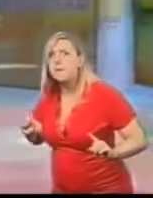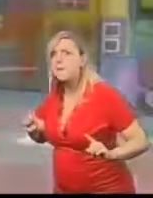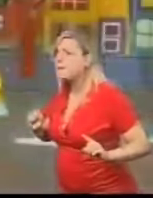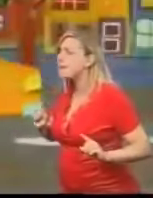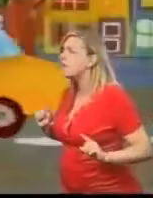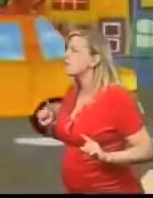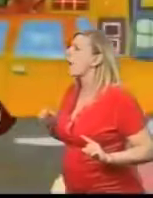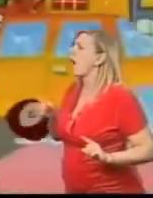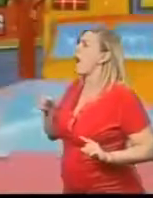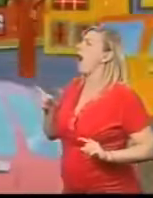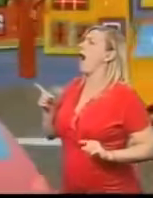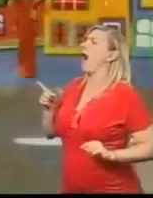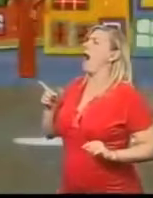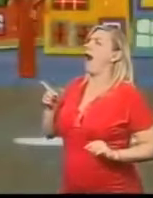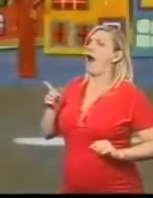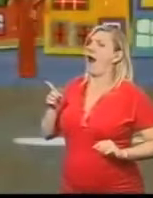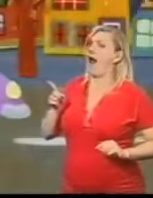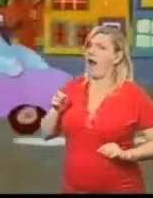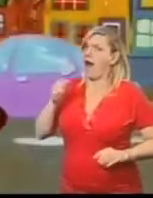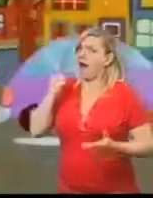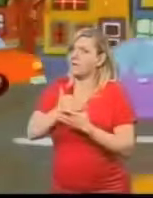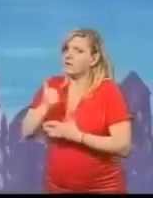Ah, they're in Funky Town